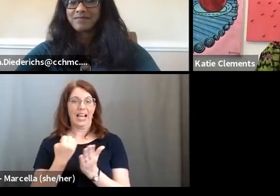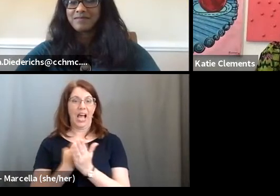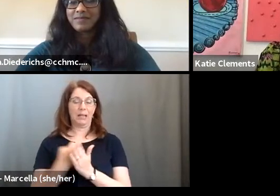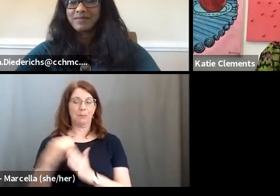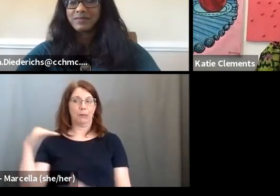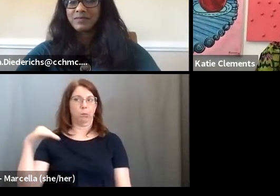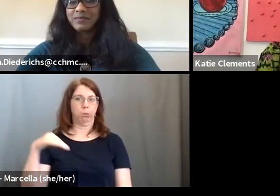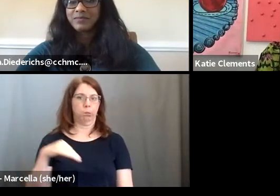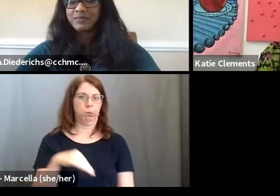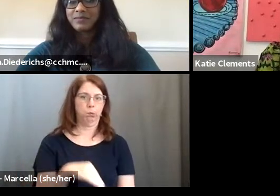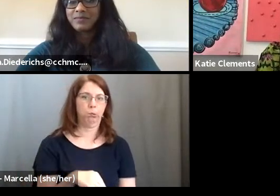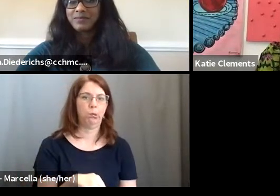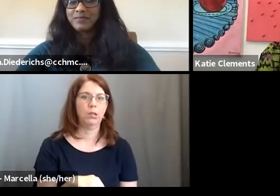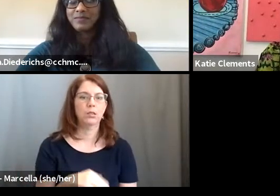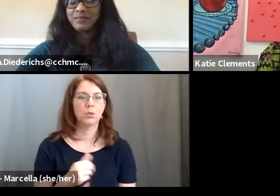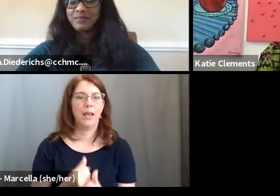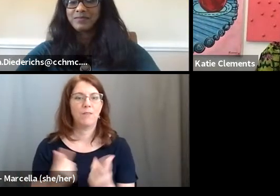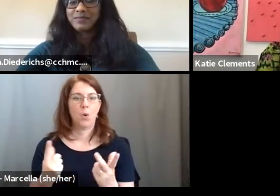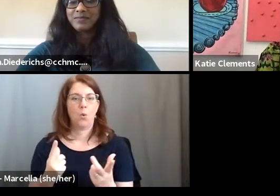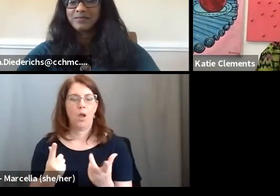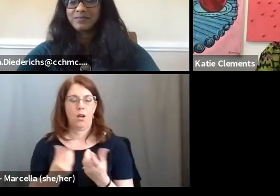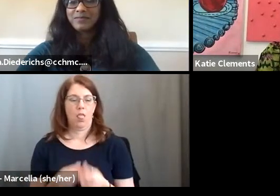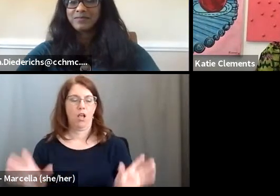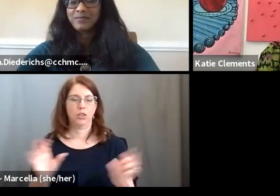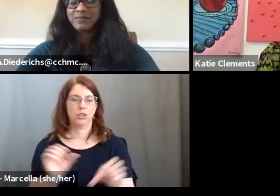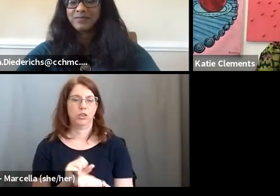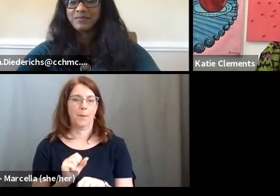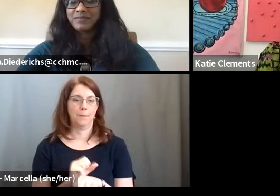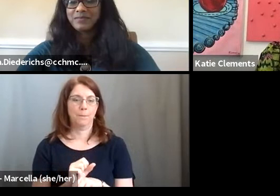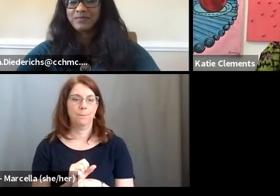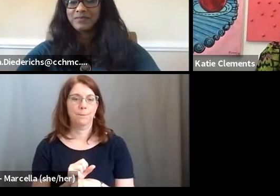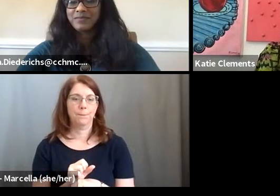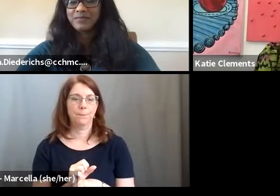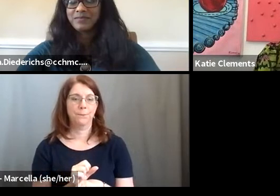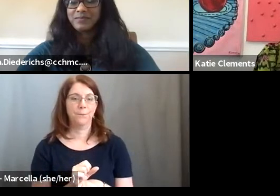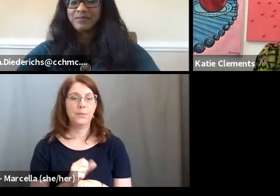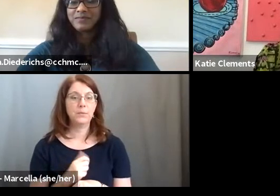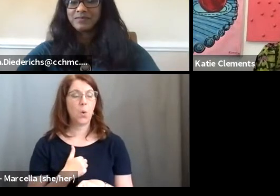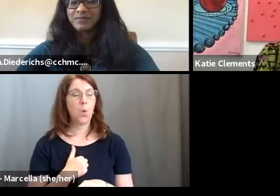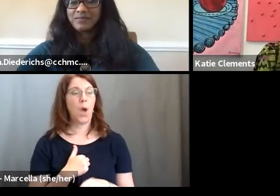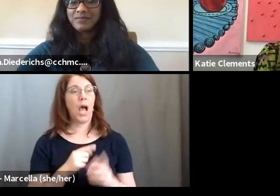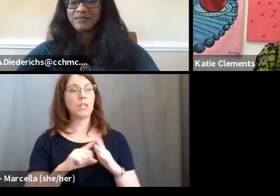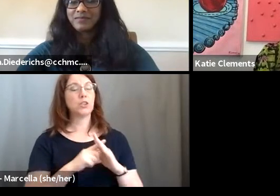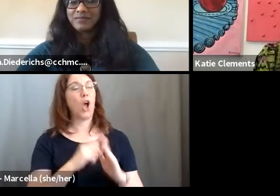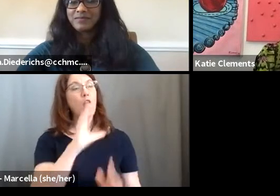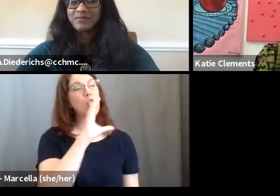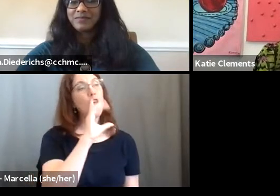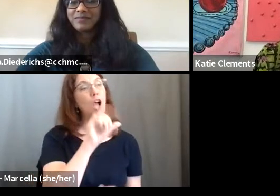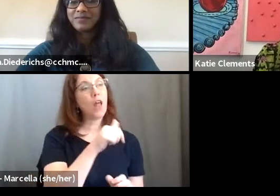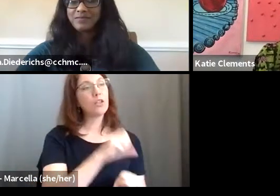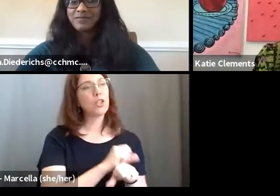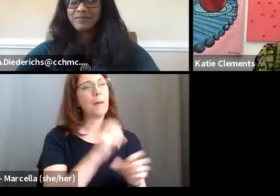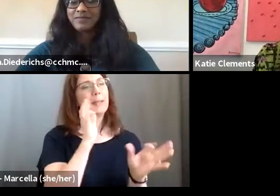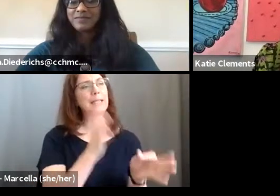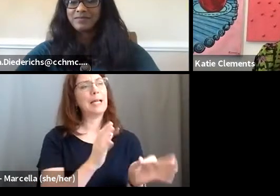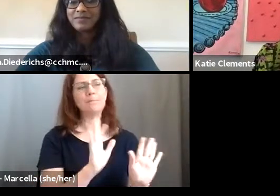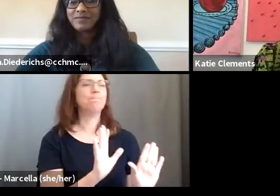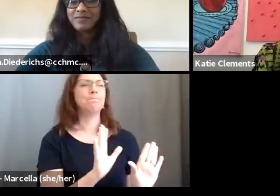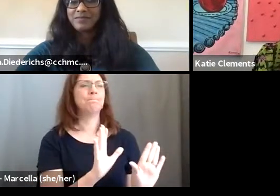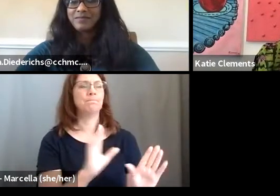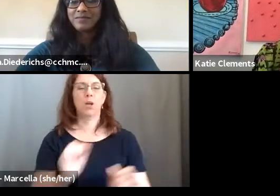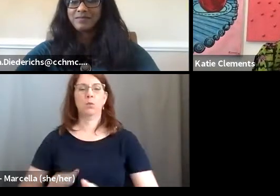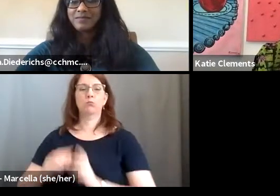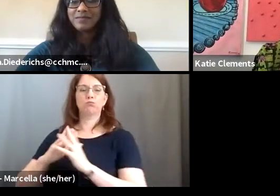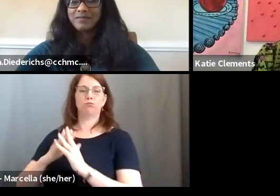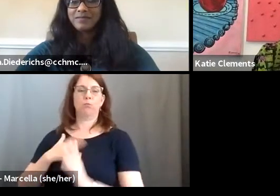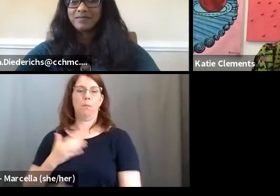So everybody pretty much in our department lost their jobs. And instead of looking for another job, I decided to start my own firm. And from there is